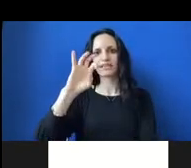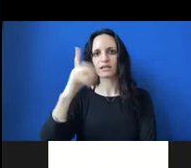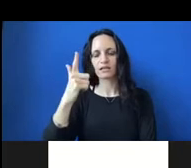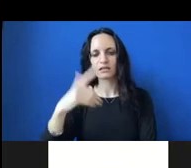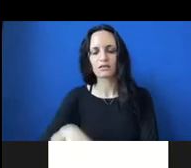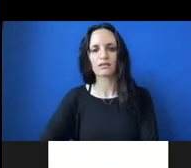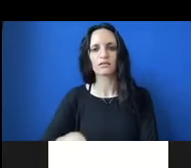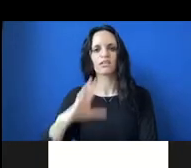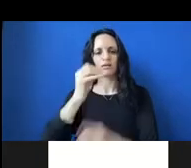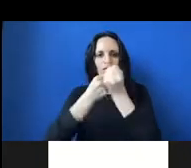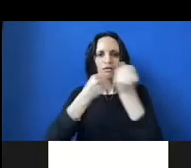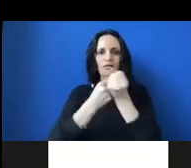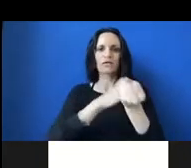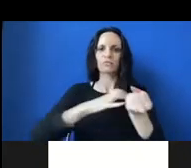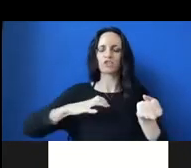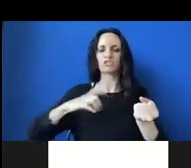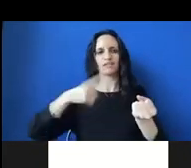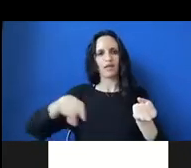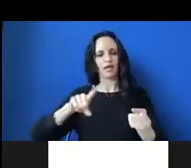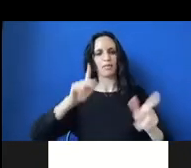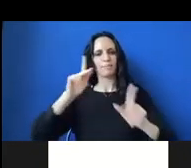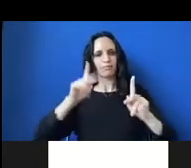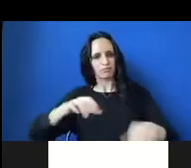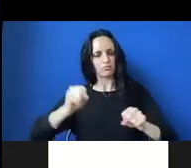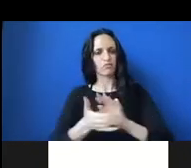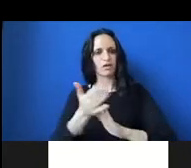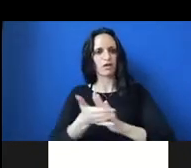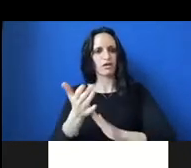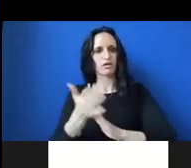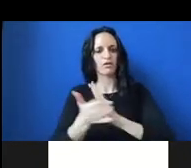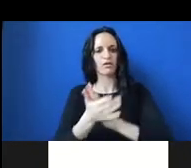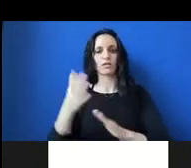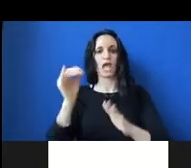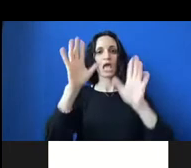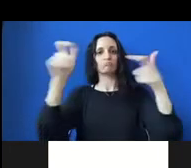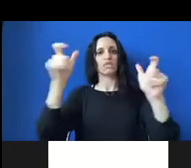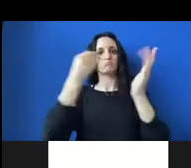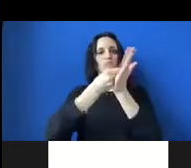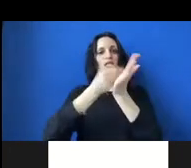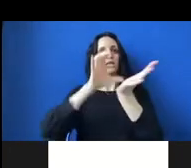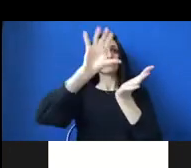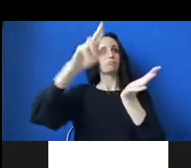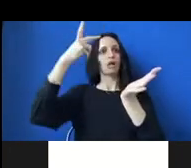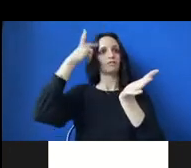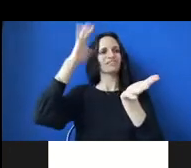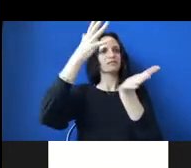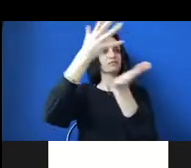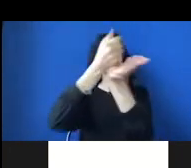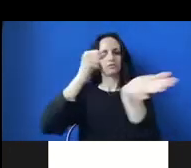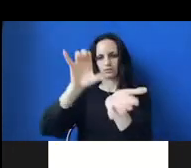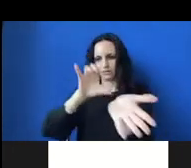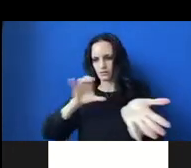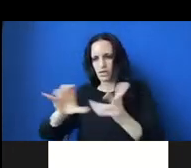by the people, as well as take big money out of politics by allowing people to finance